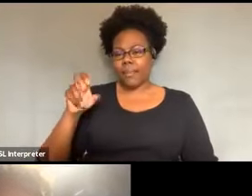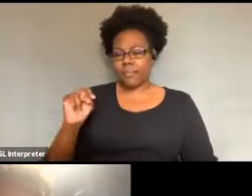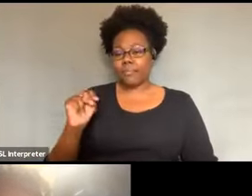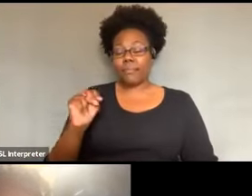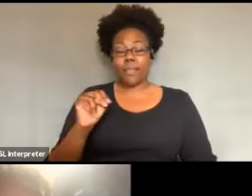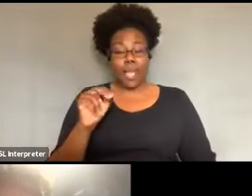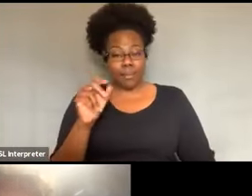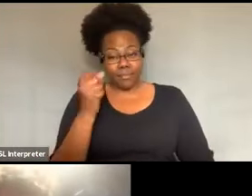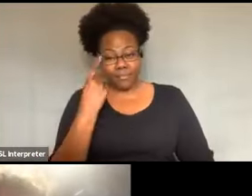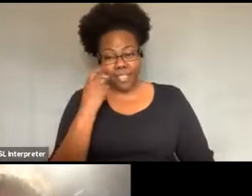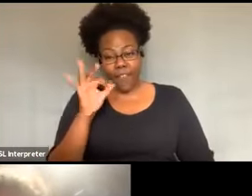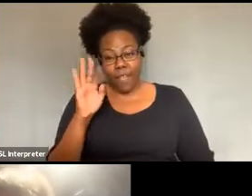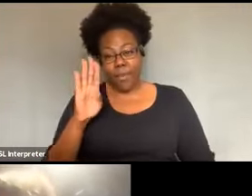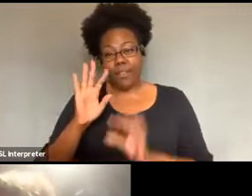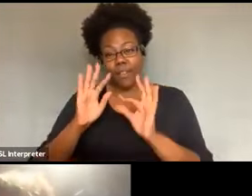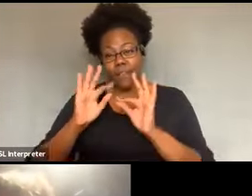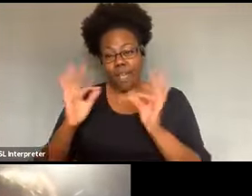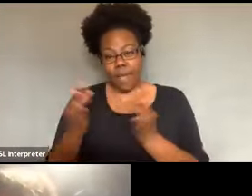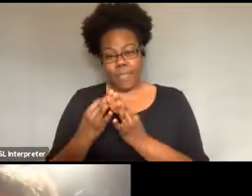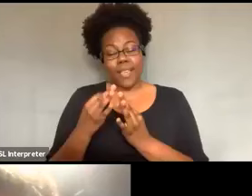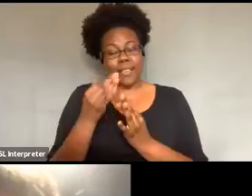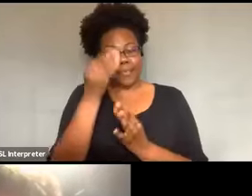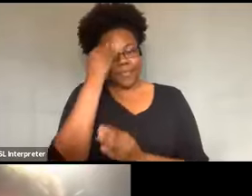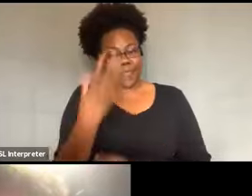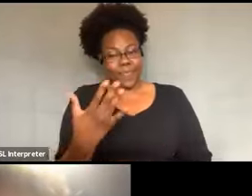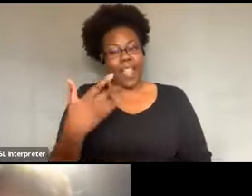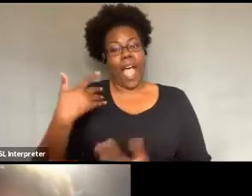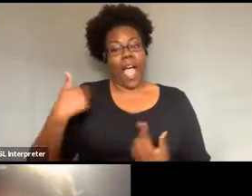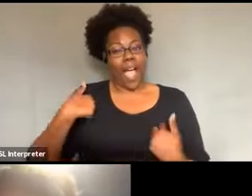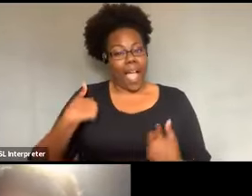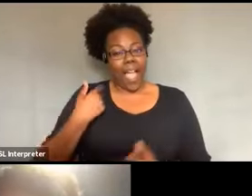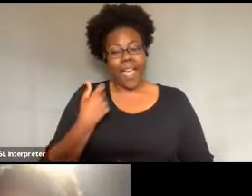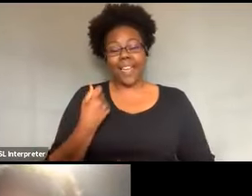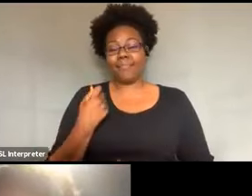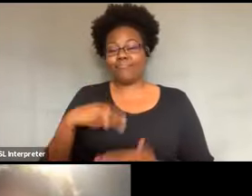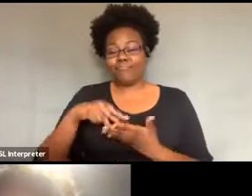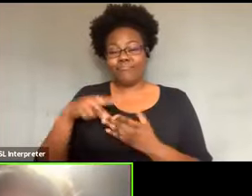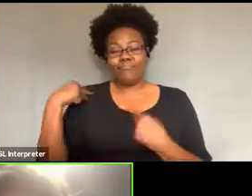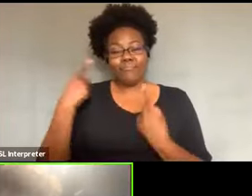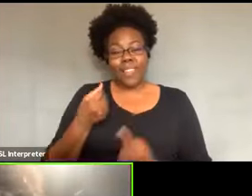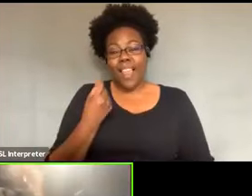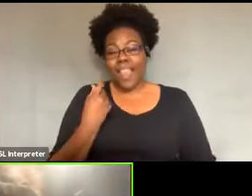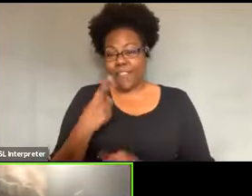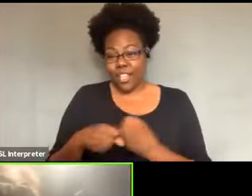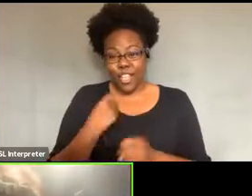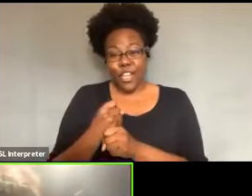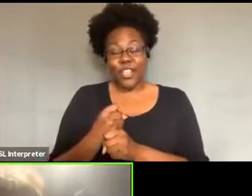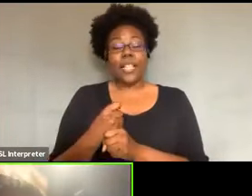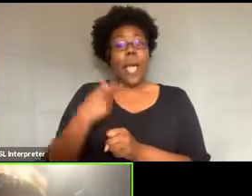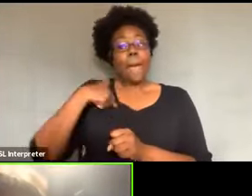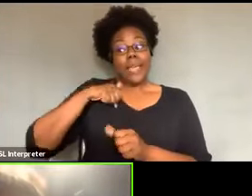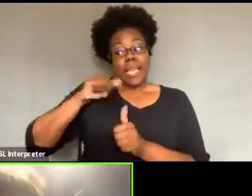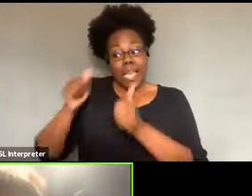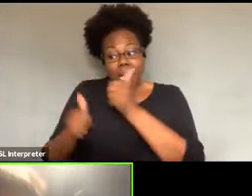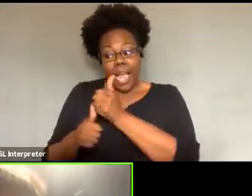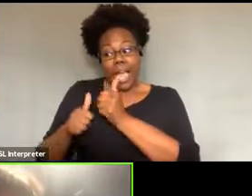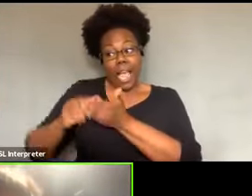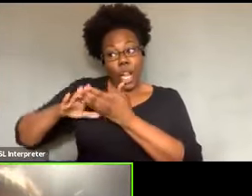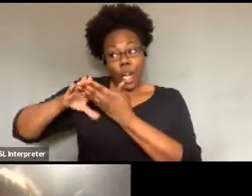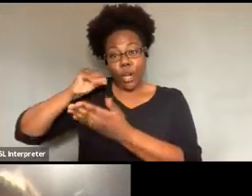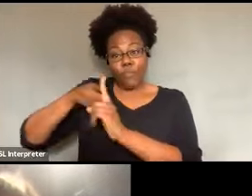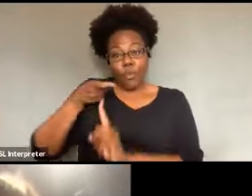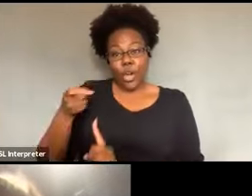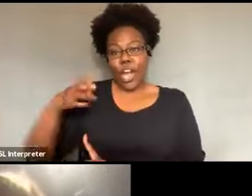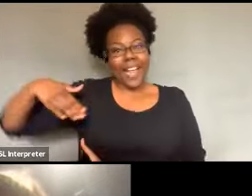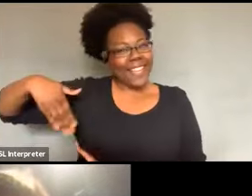a dancer. I danced for 11 years. I have not had the pleasure of dancing under Ms. Barbara Williams yet. Not yet. Right. If your knees will allow it, that will